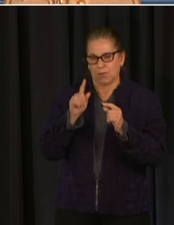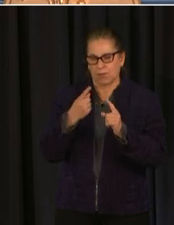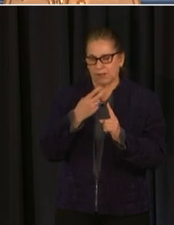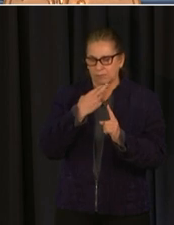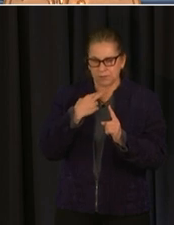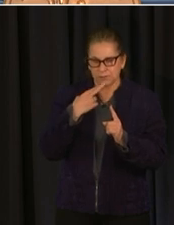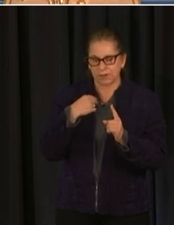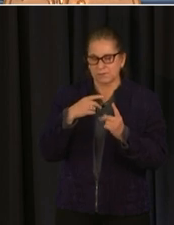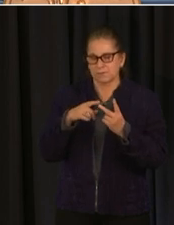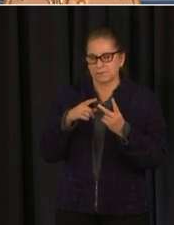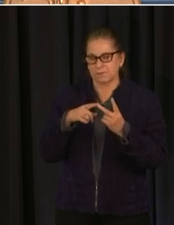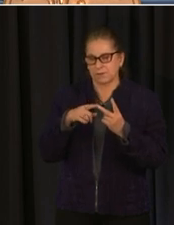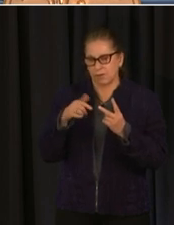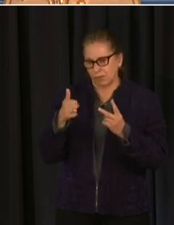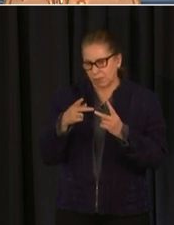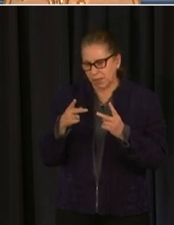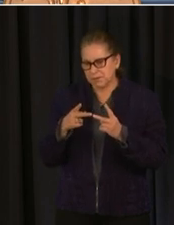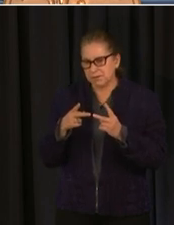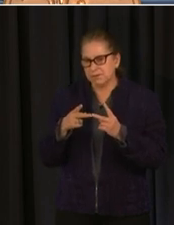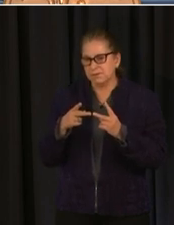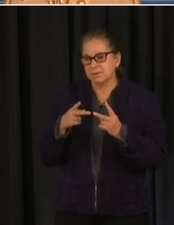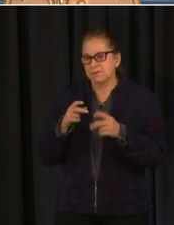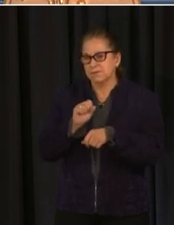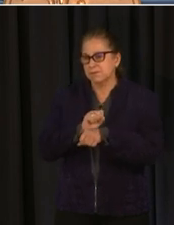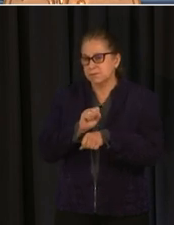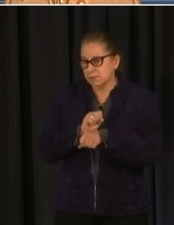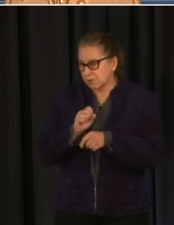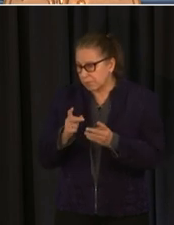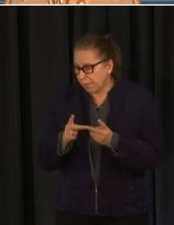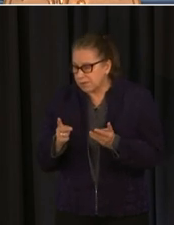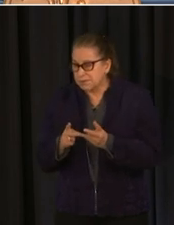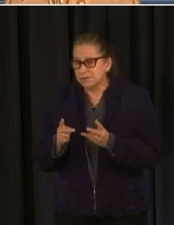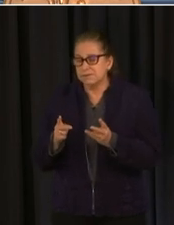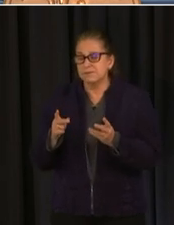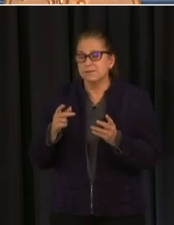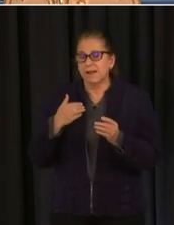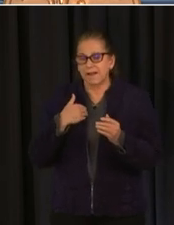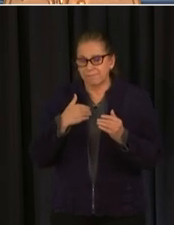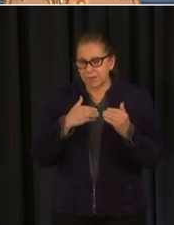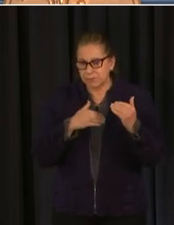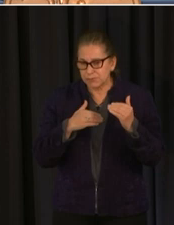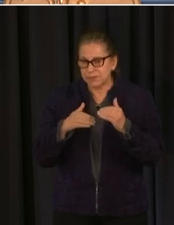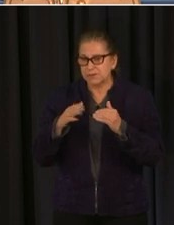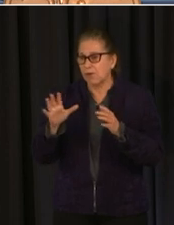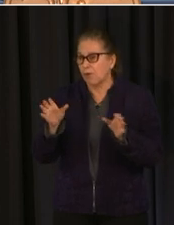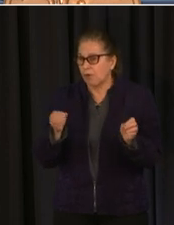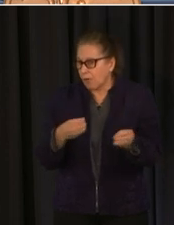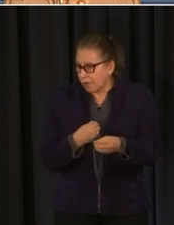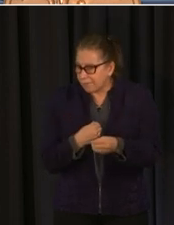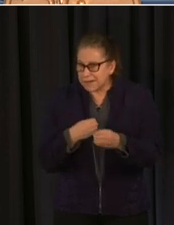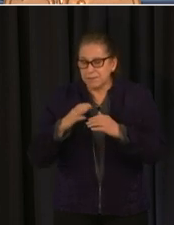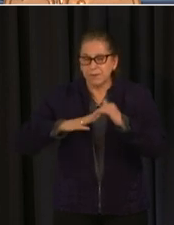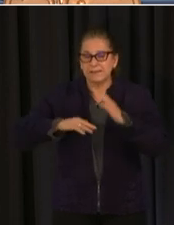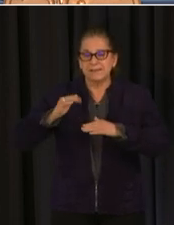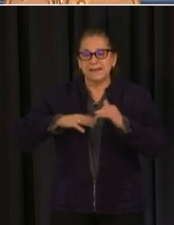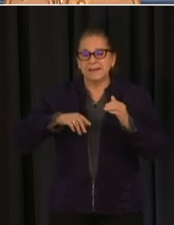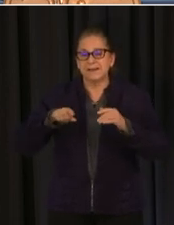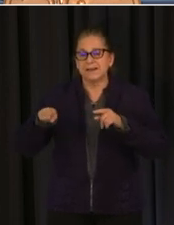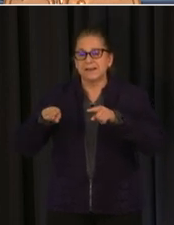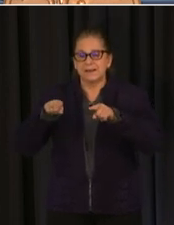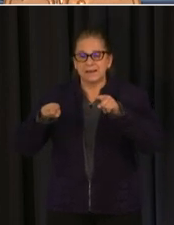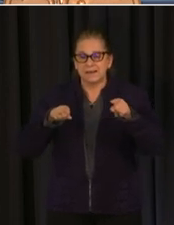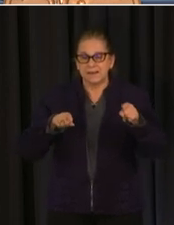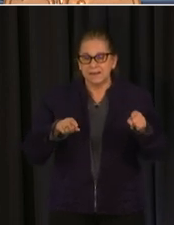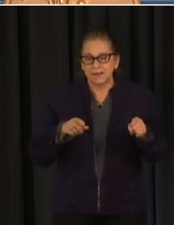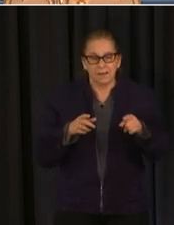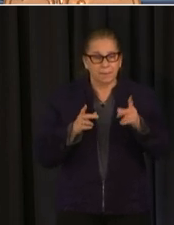that we've been asked a lot about but also workplaces uh so if you're a office building tenant uh you